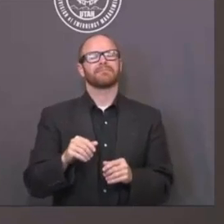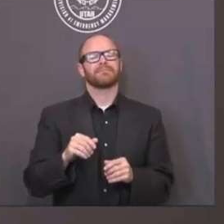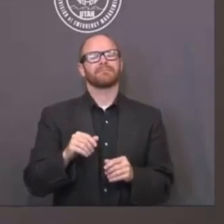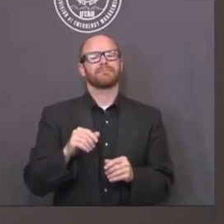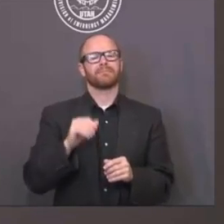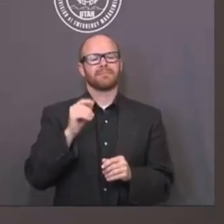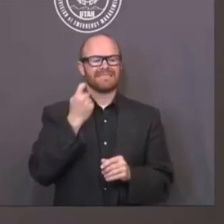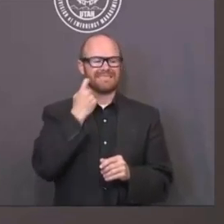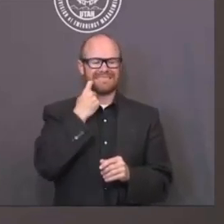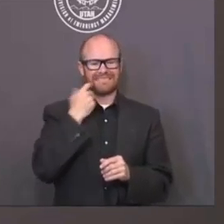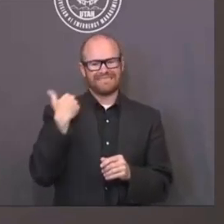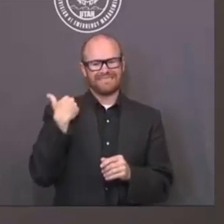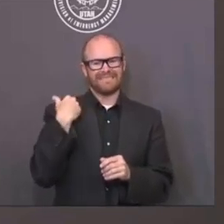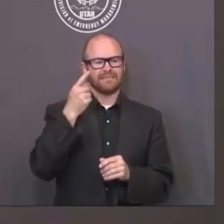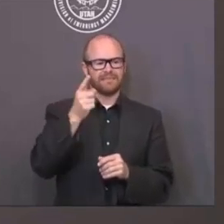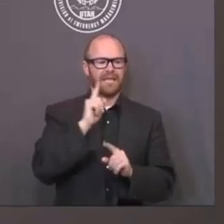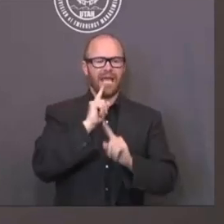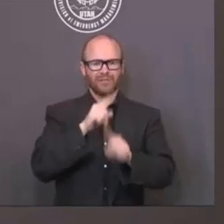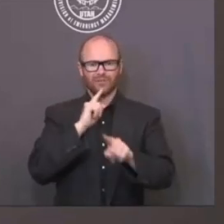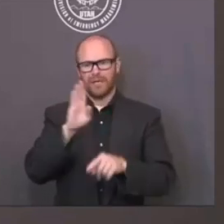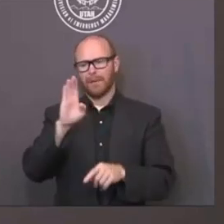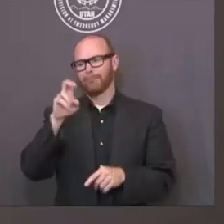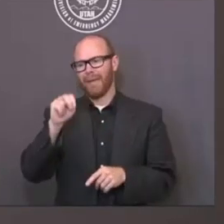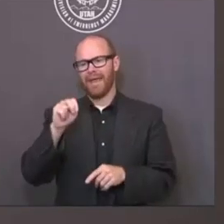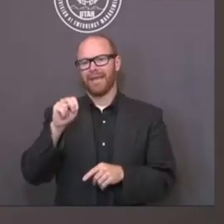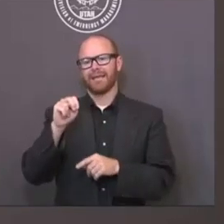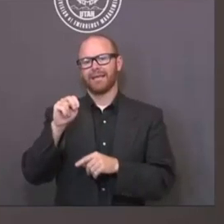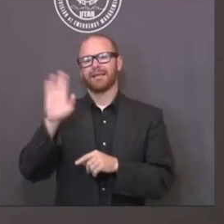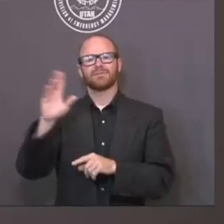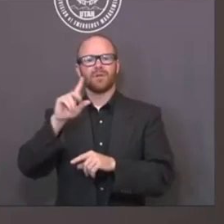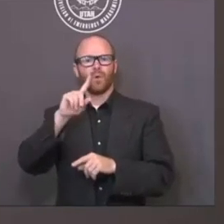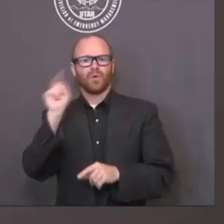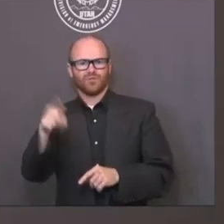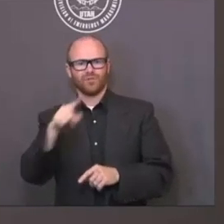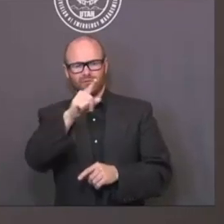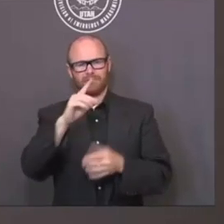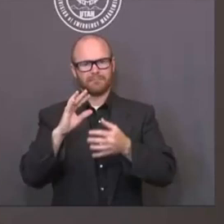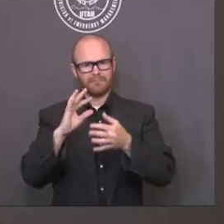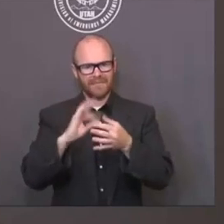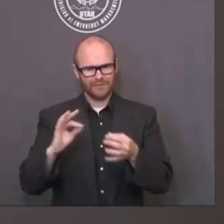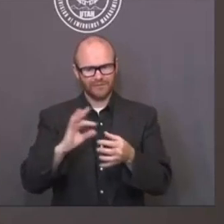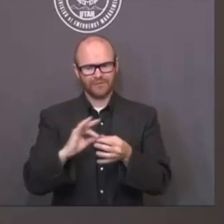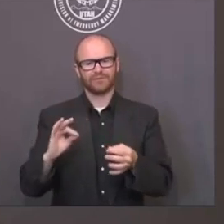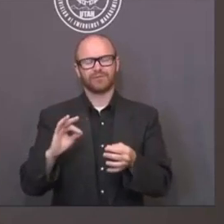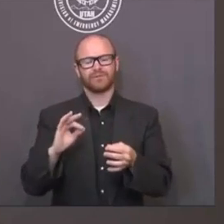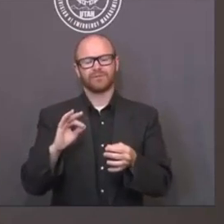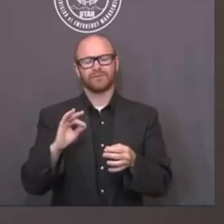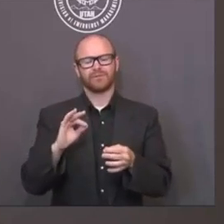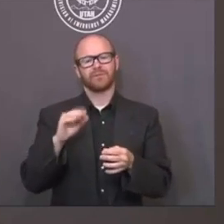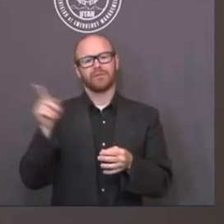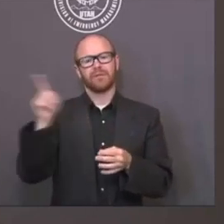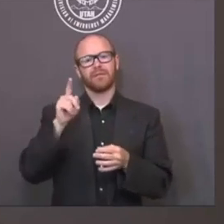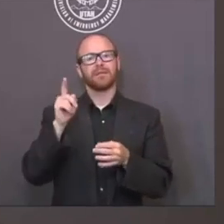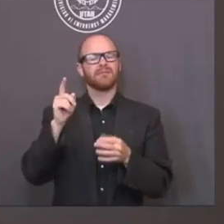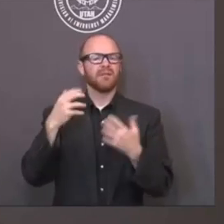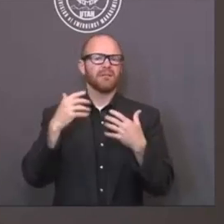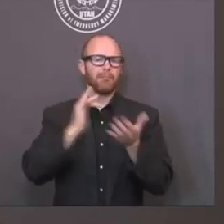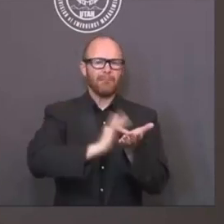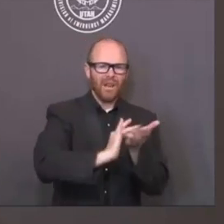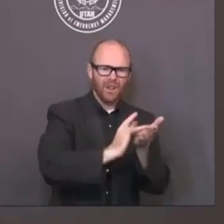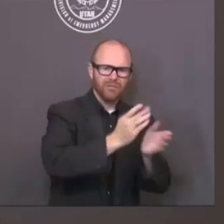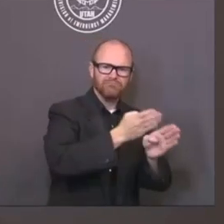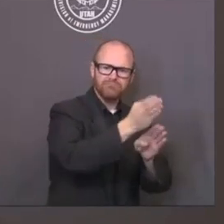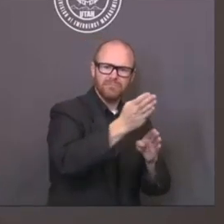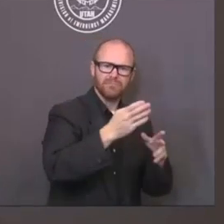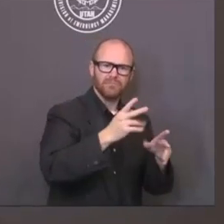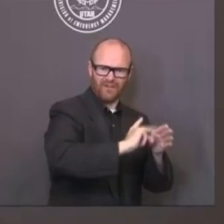A few minutes ago when you were answering Ben Winslow's question, you made a mention that the healthcare folks have